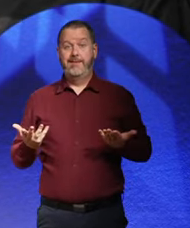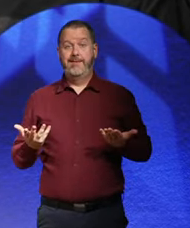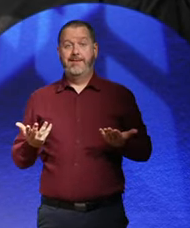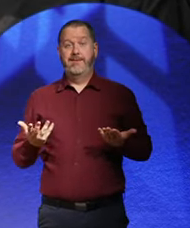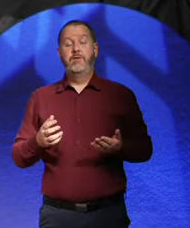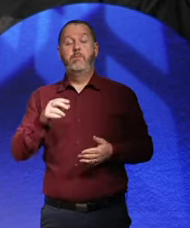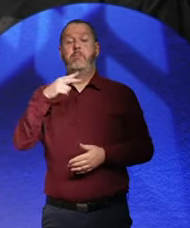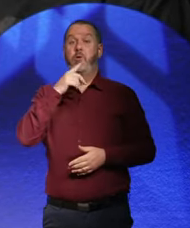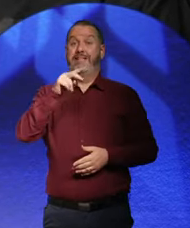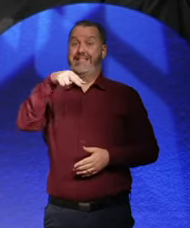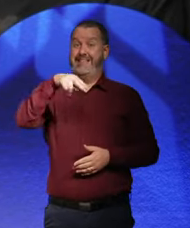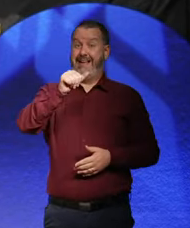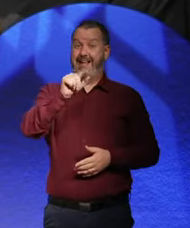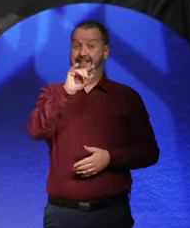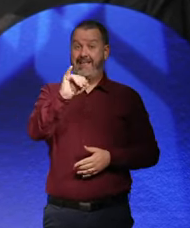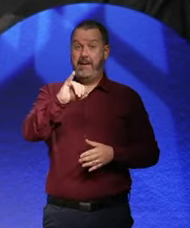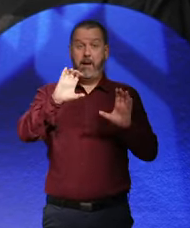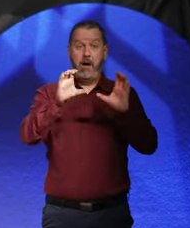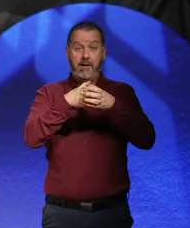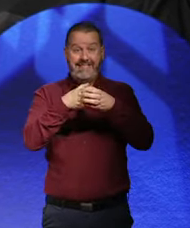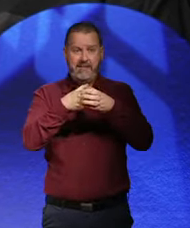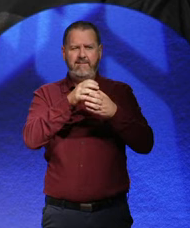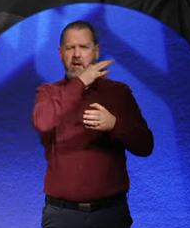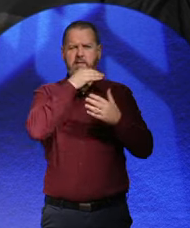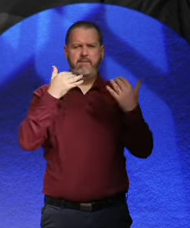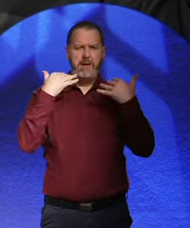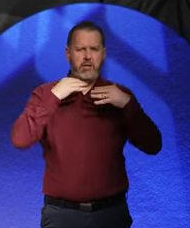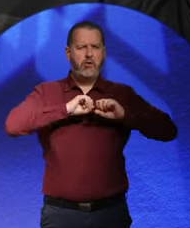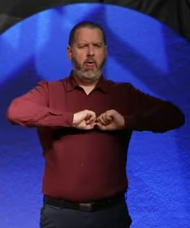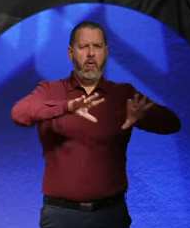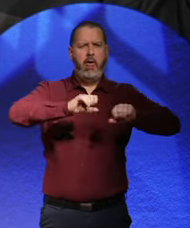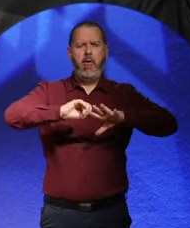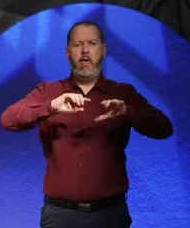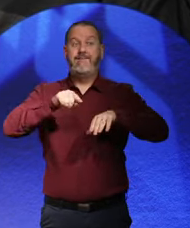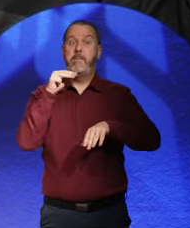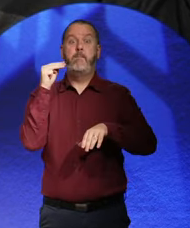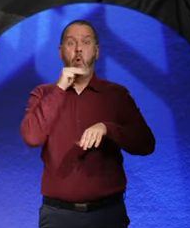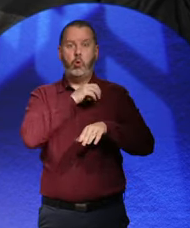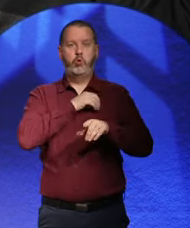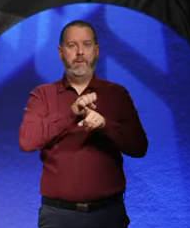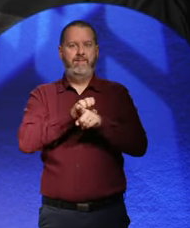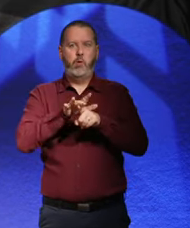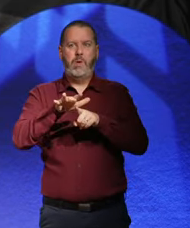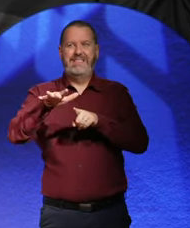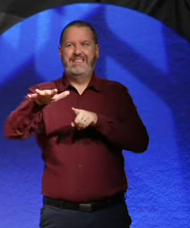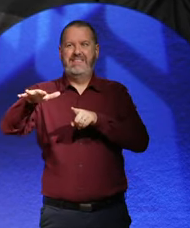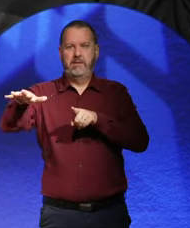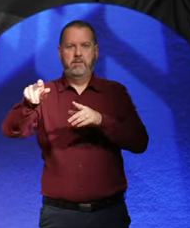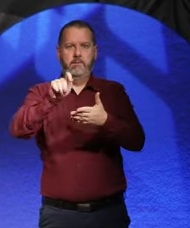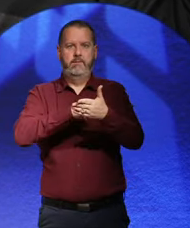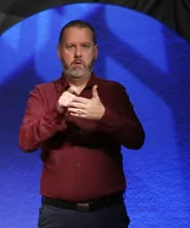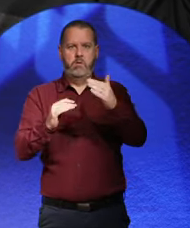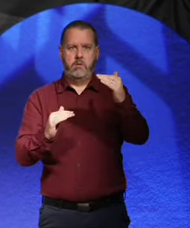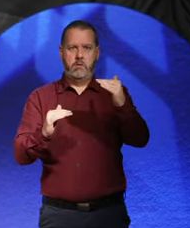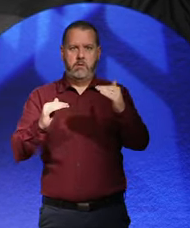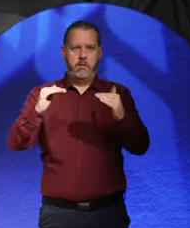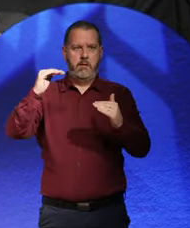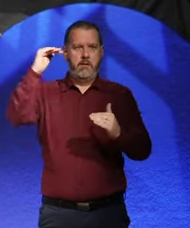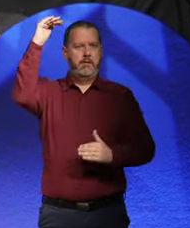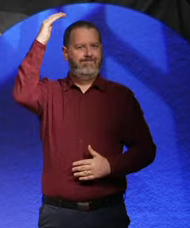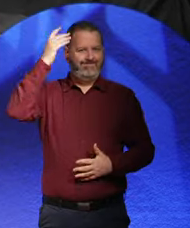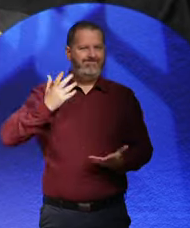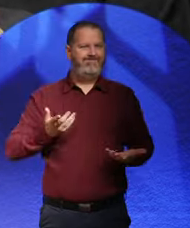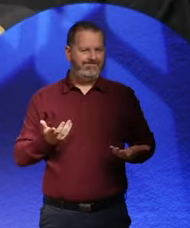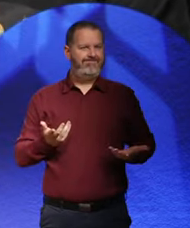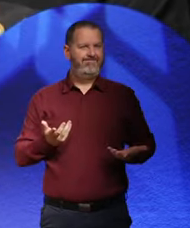Party's propaganda was very important in breaking through. And it's kind of feeling of it being a